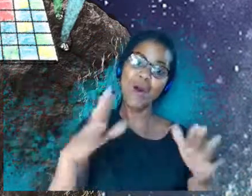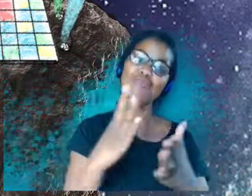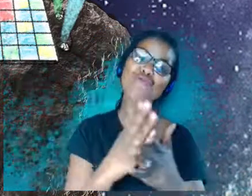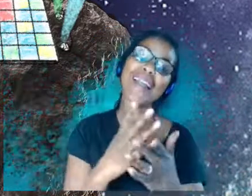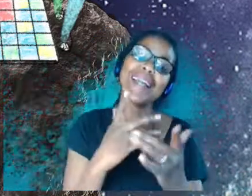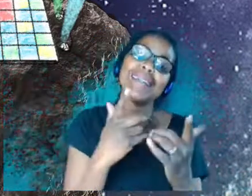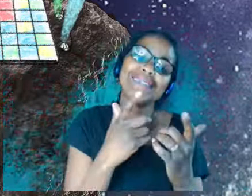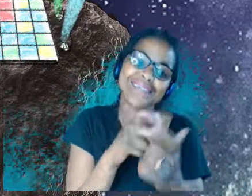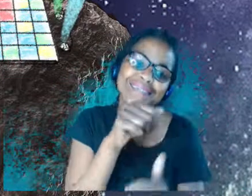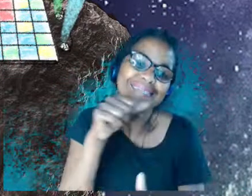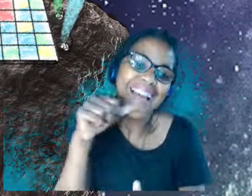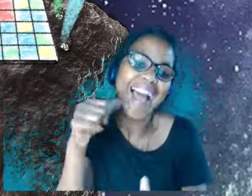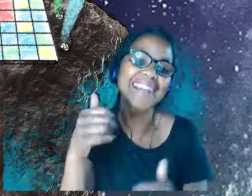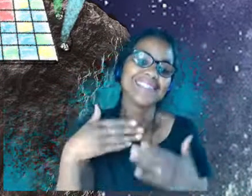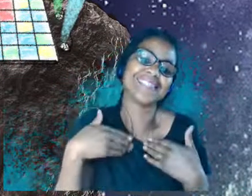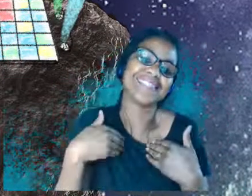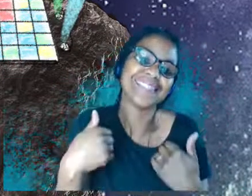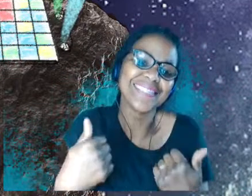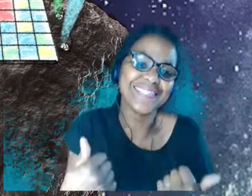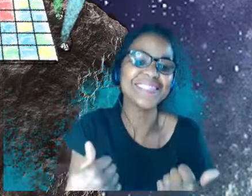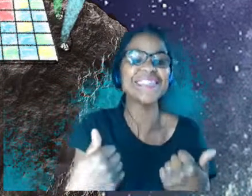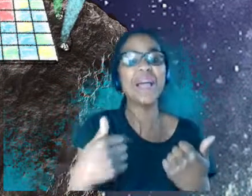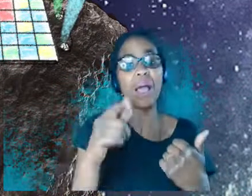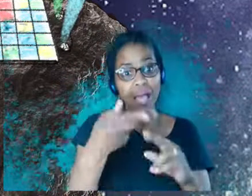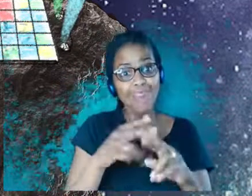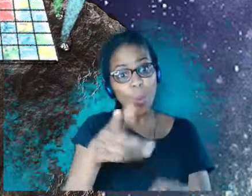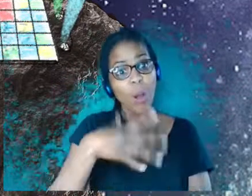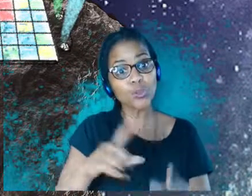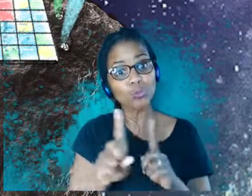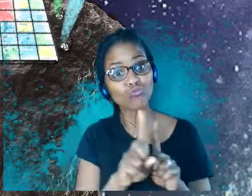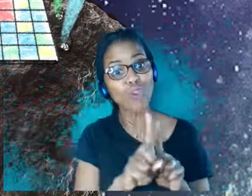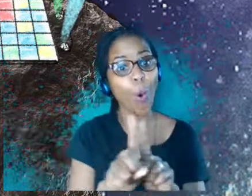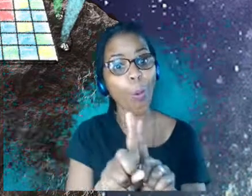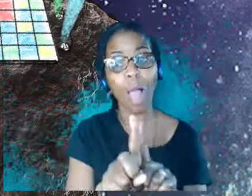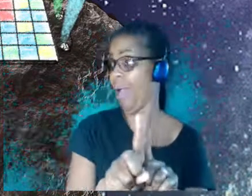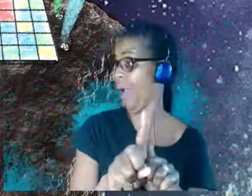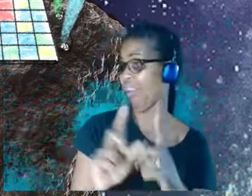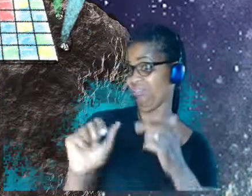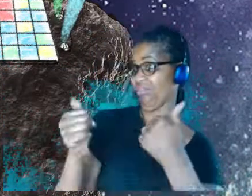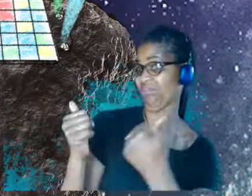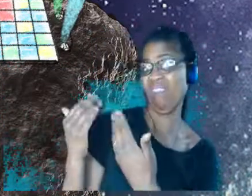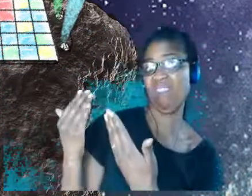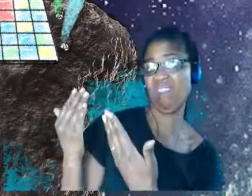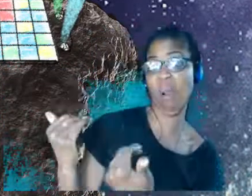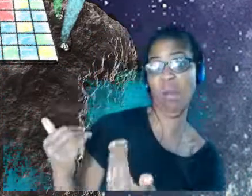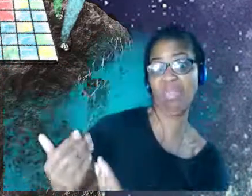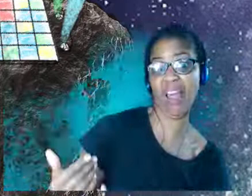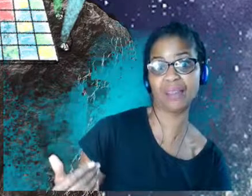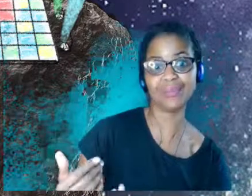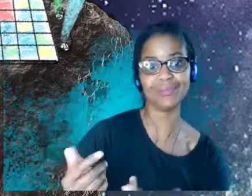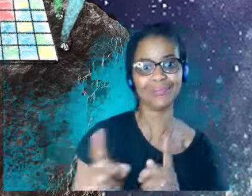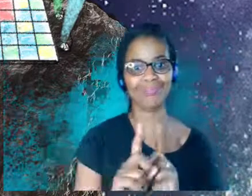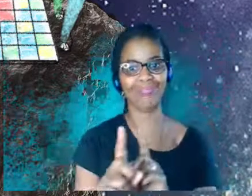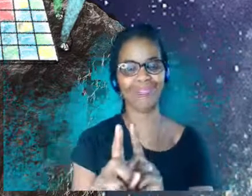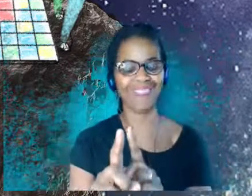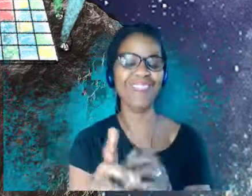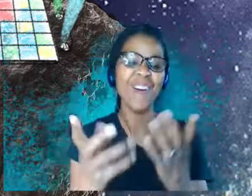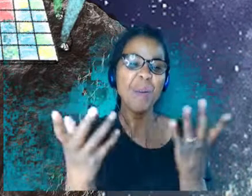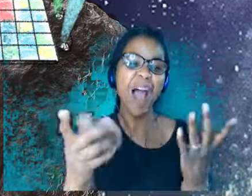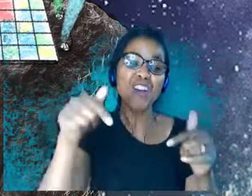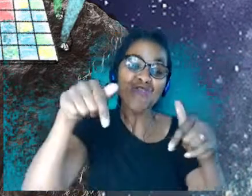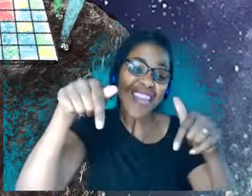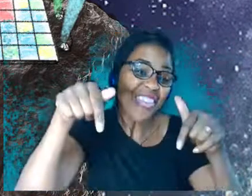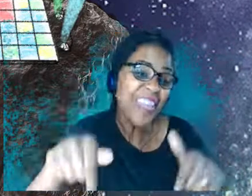people who want to troll to be like, oh, this is not a type of